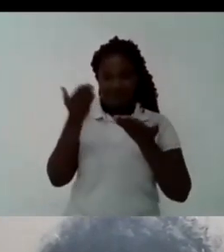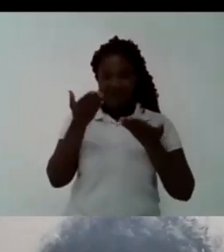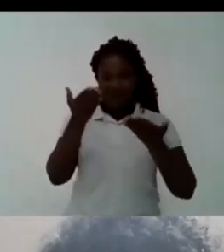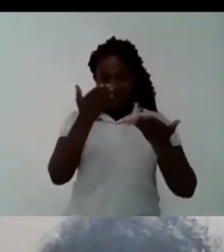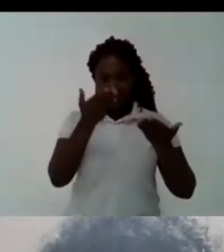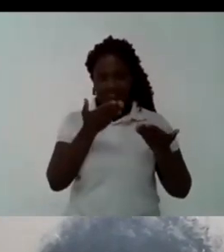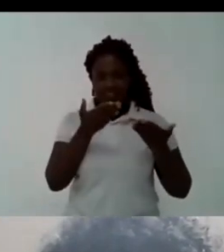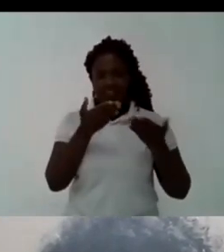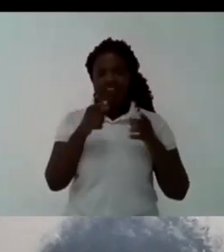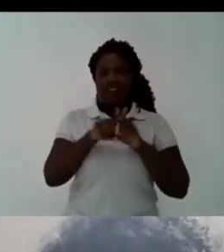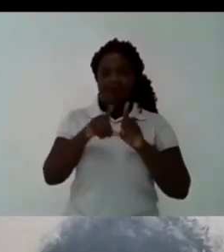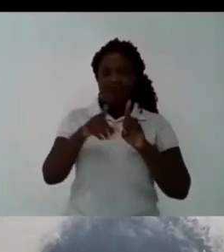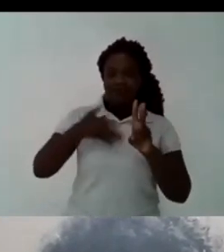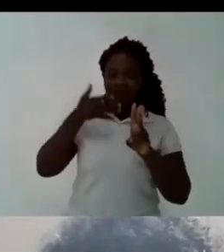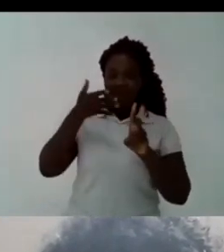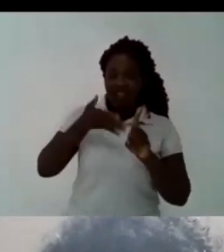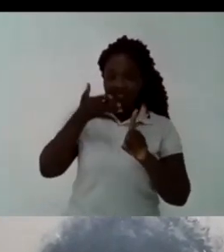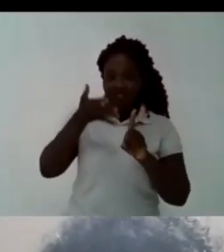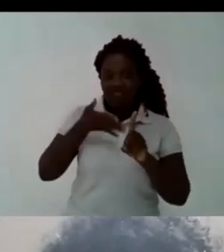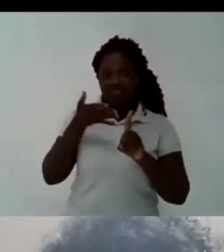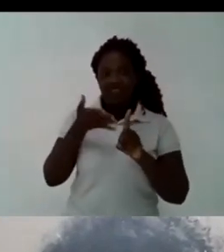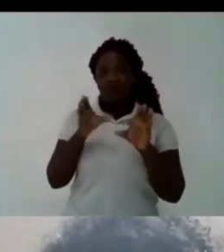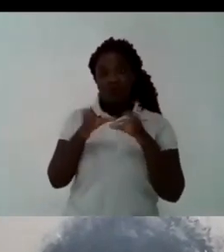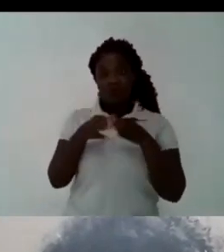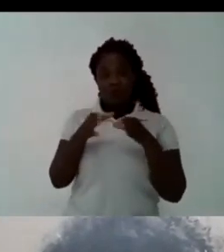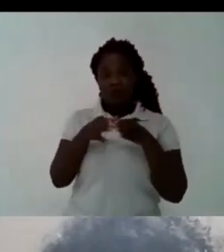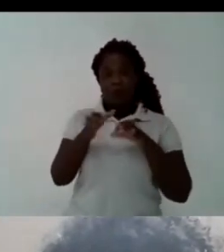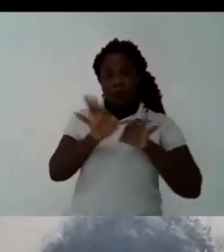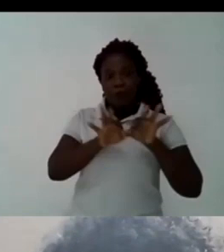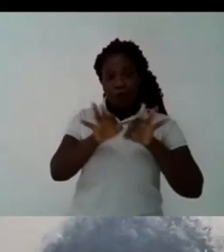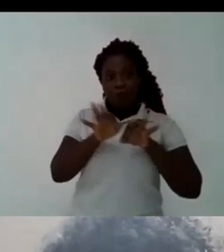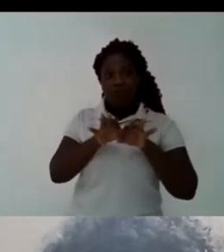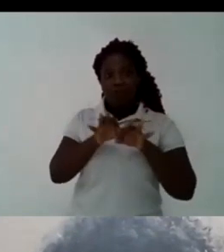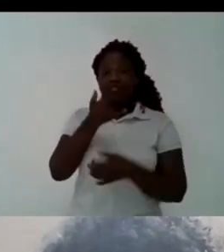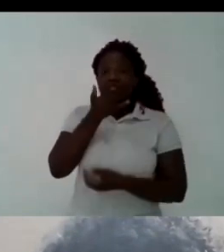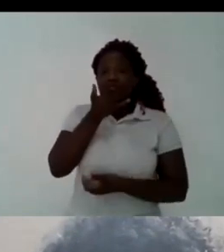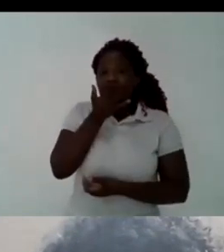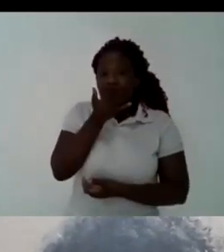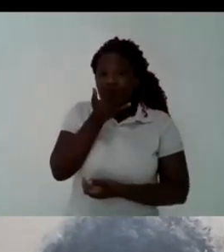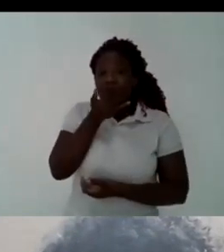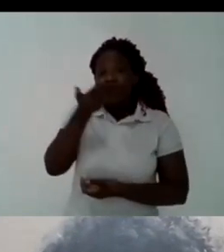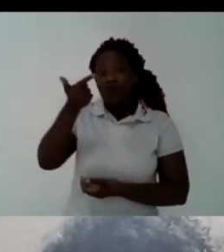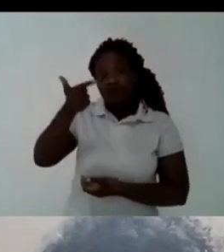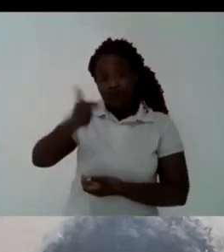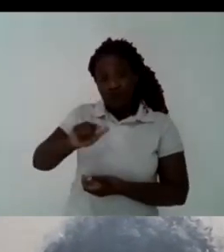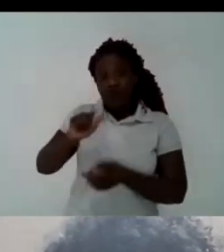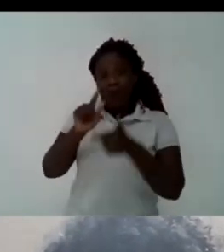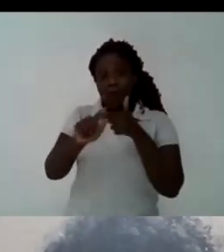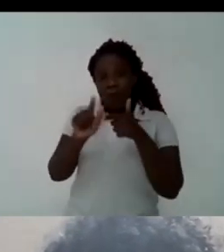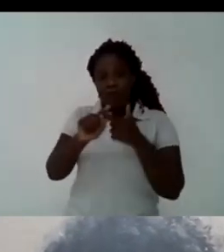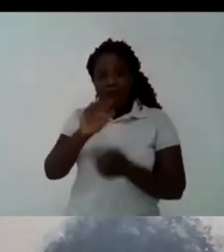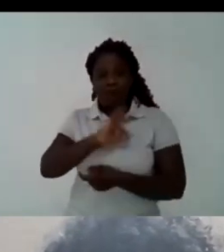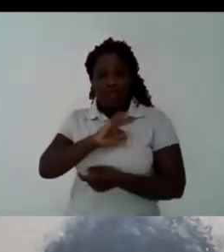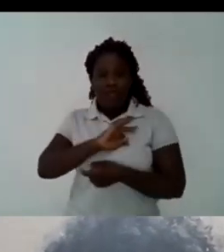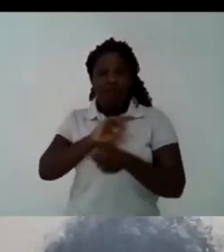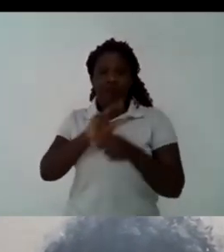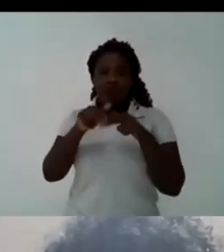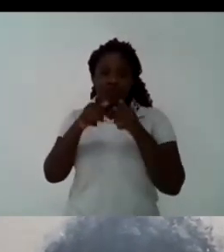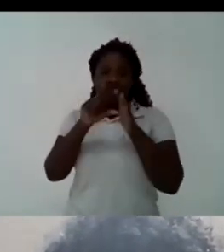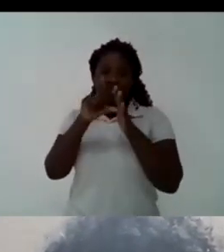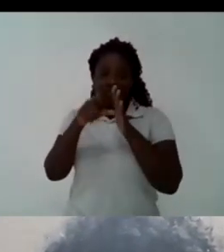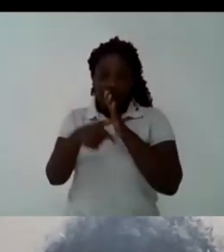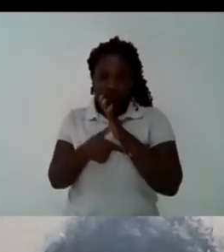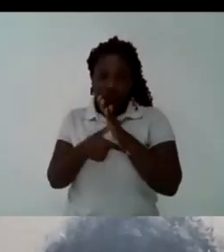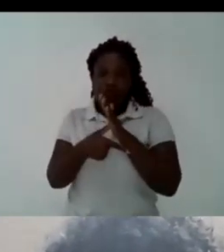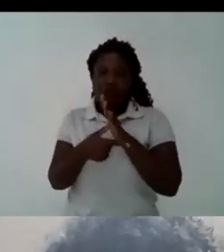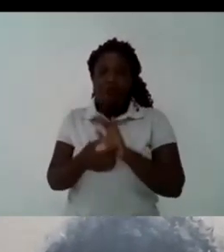the participation of all our guests see our panelists once more apologies for the technical